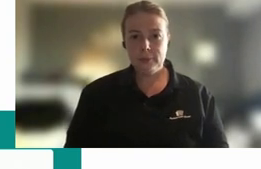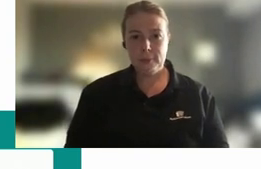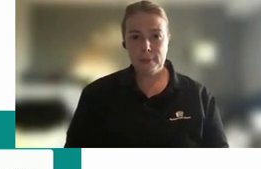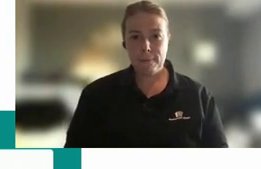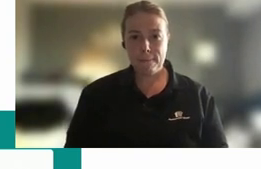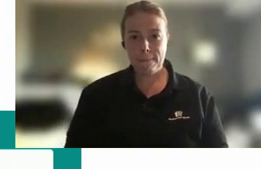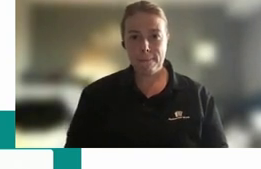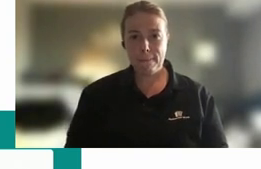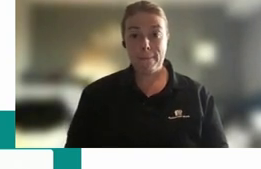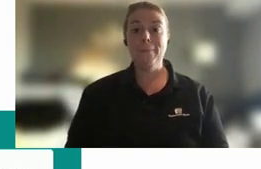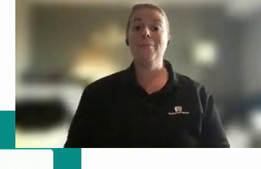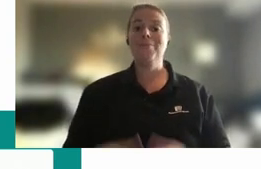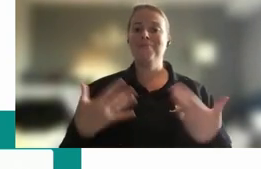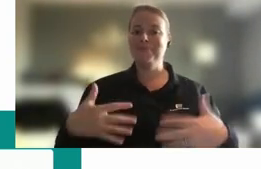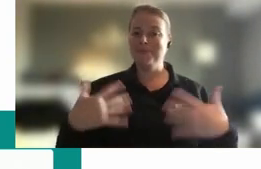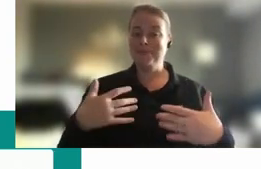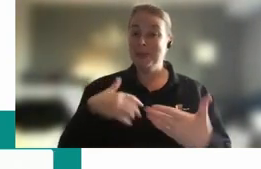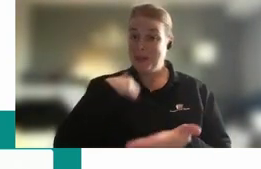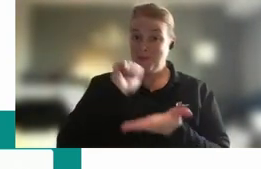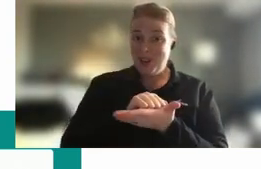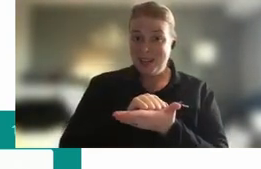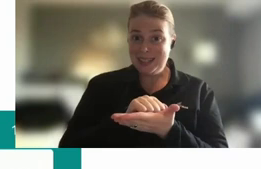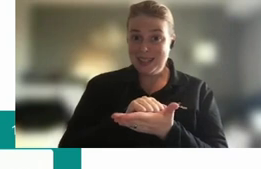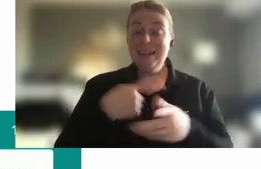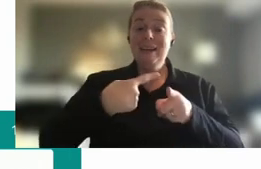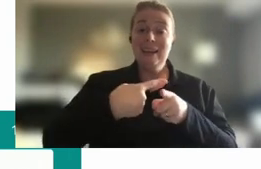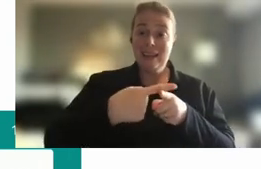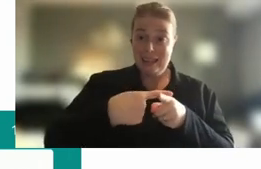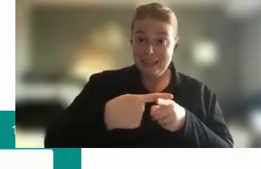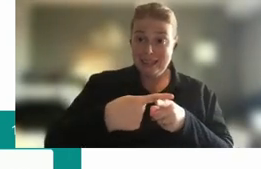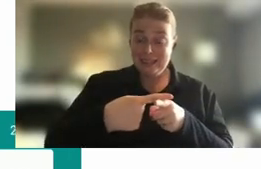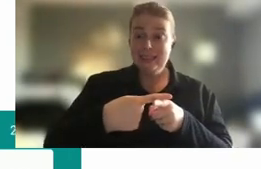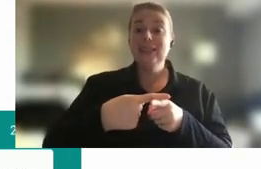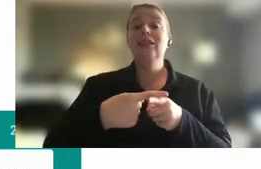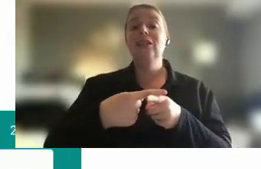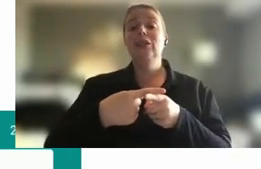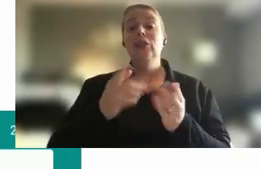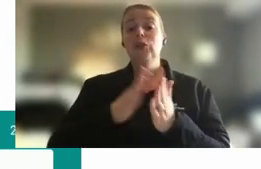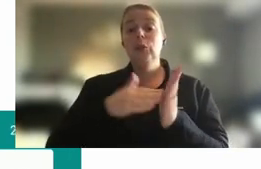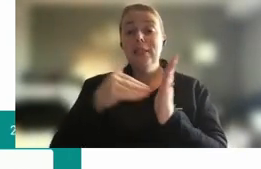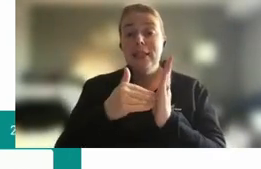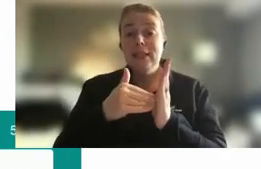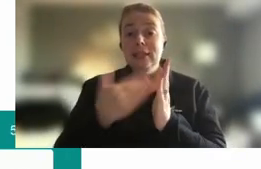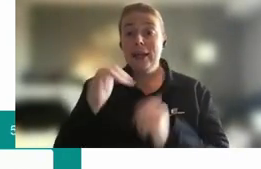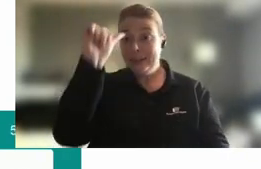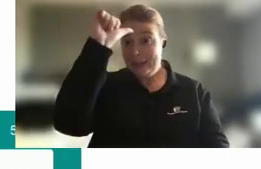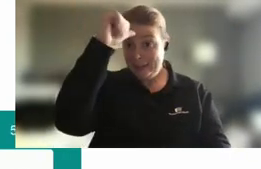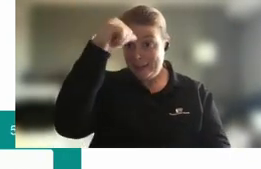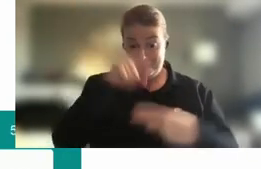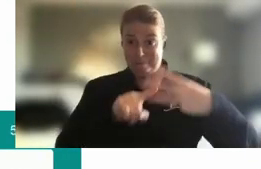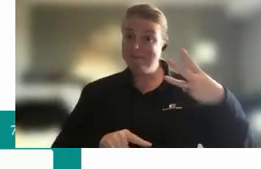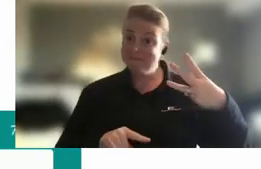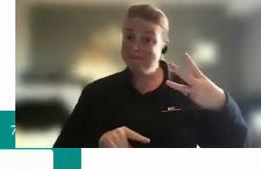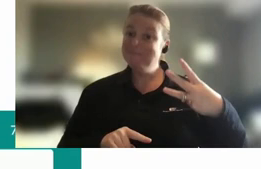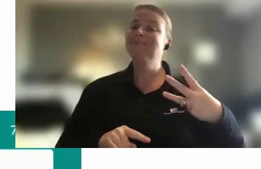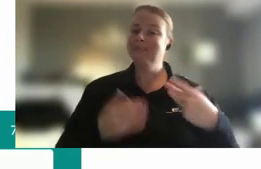here we go I was right England New Zealand and India so thanks for playing along